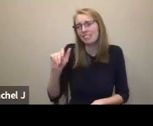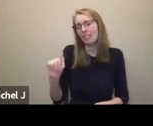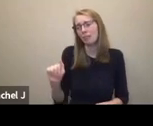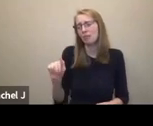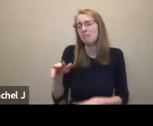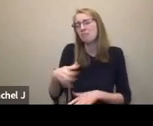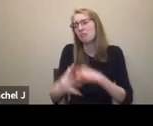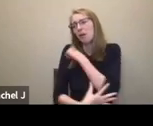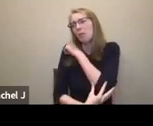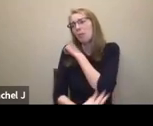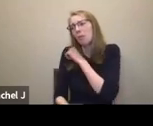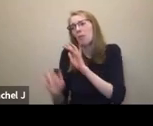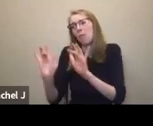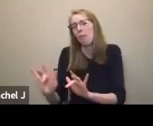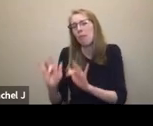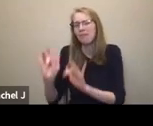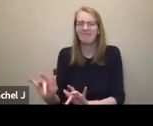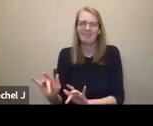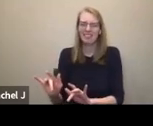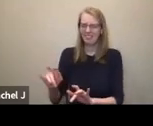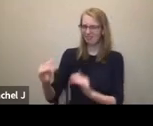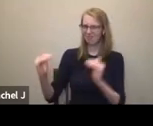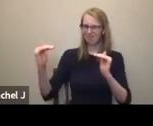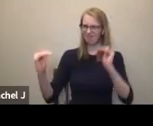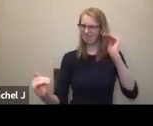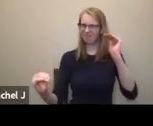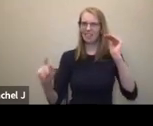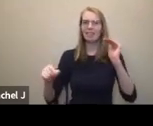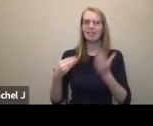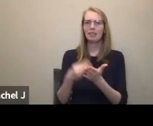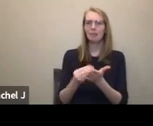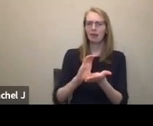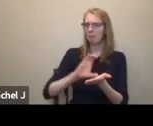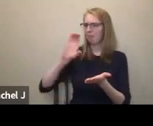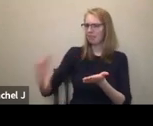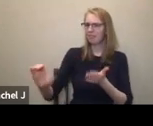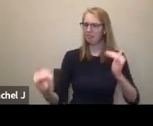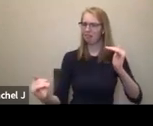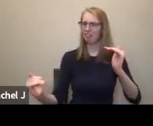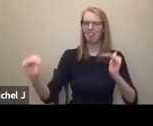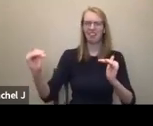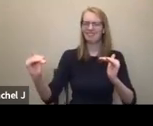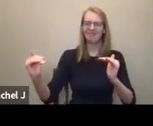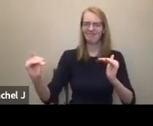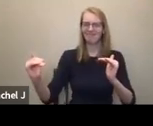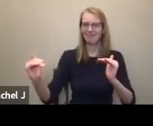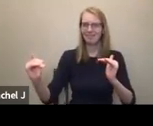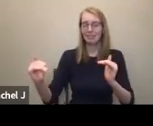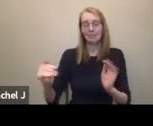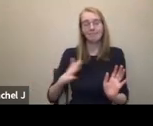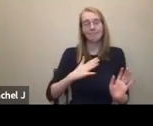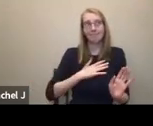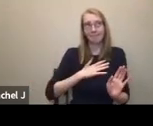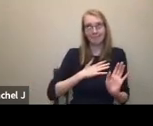society, and we need the non-disabled people to raise money to help lift us up out of our poor conditions. With all due respect,